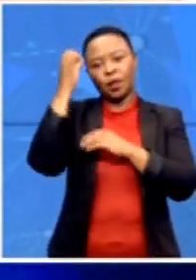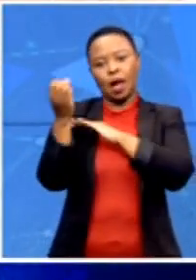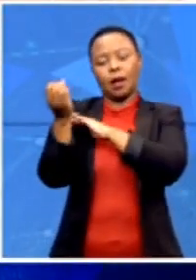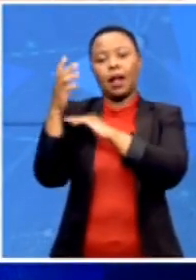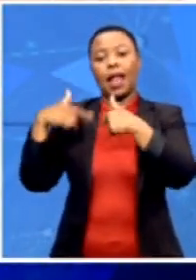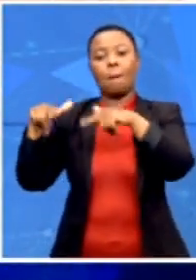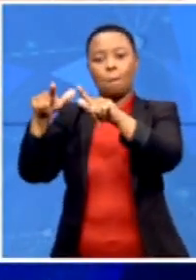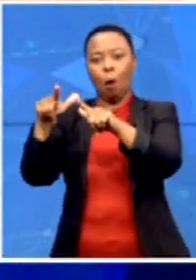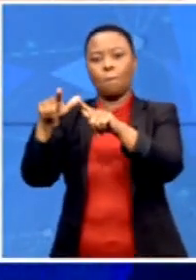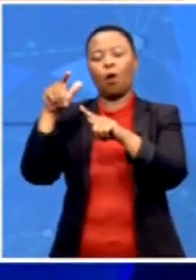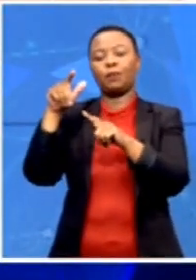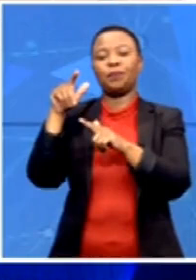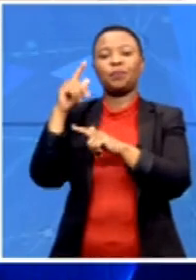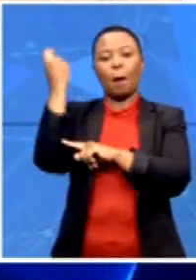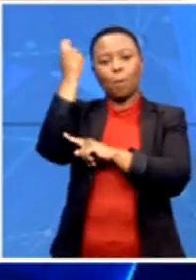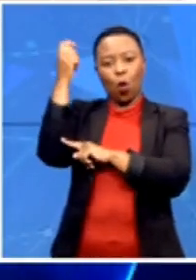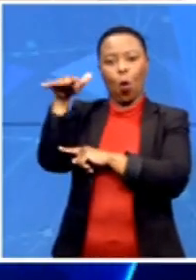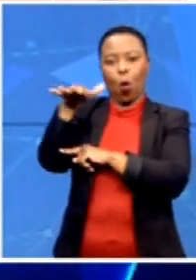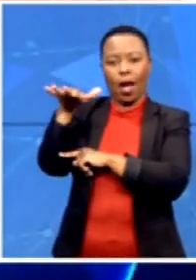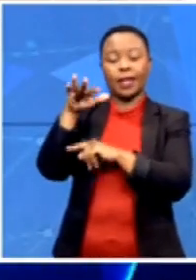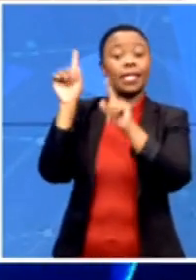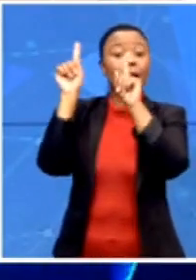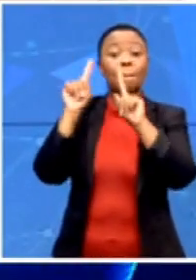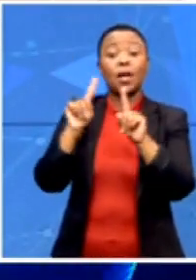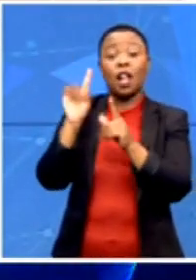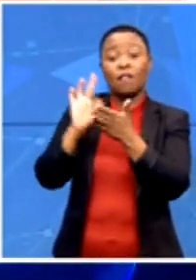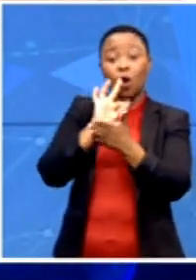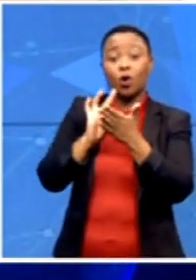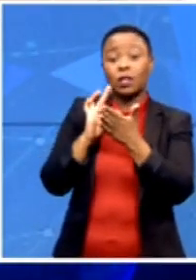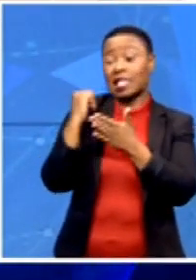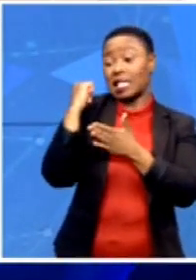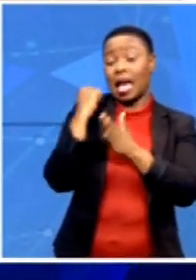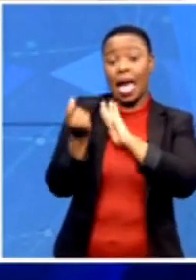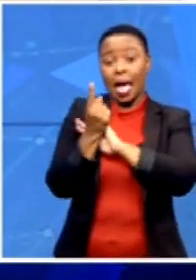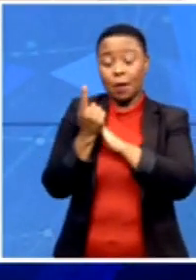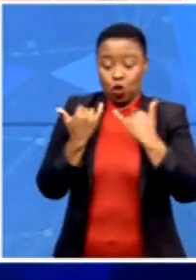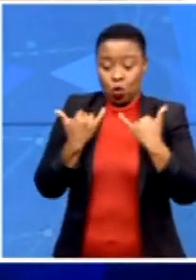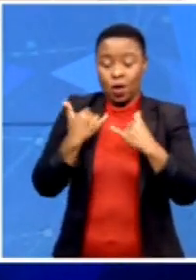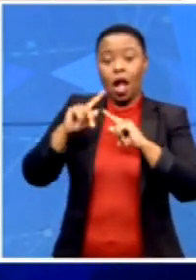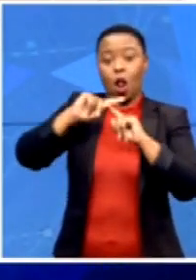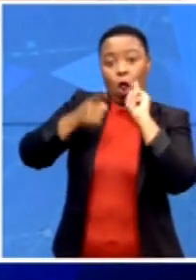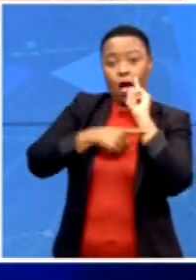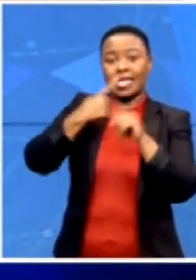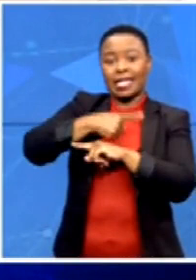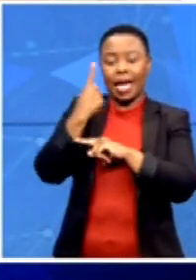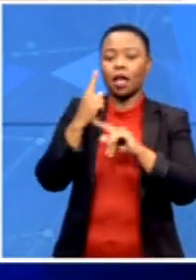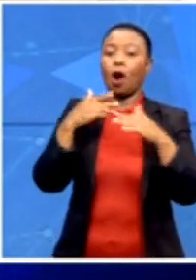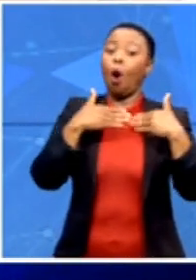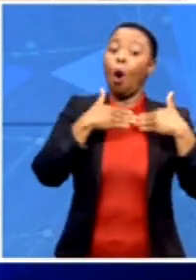special boats happening yesterday. Today is the last day. Opened at 8 o'clock, closes at 5. What are you witnessing there?